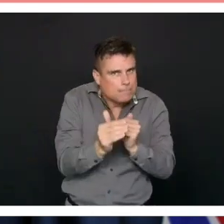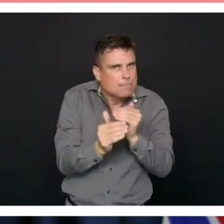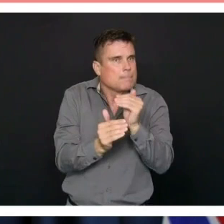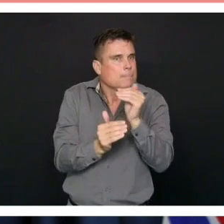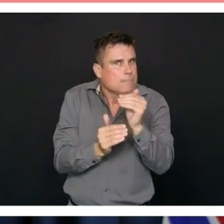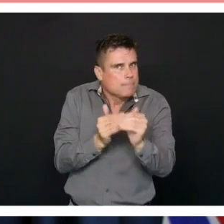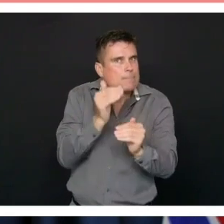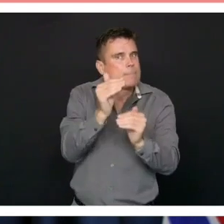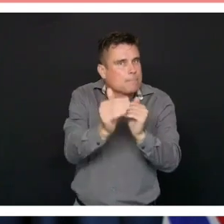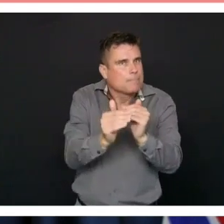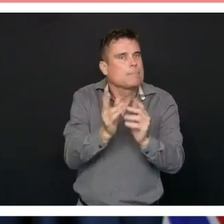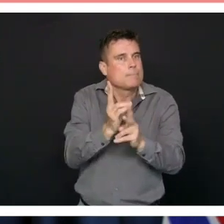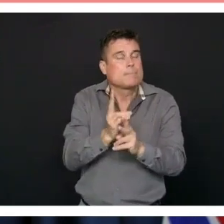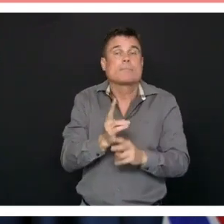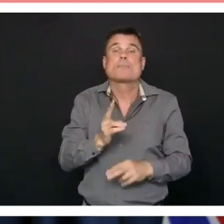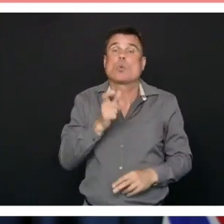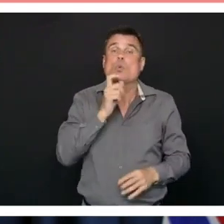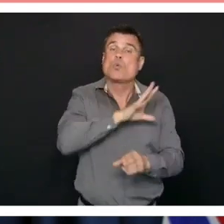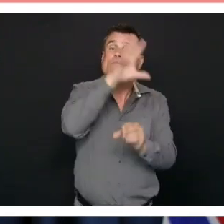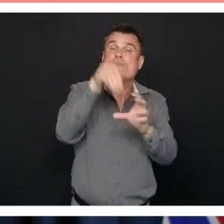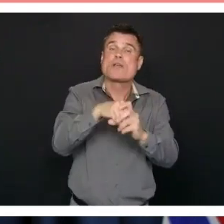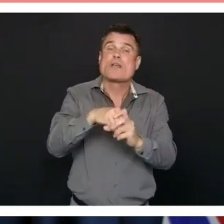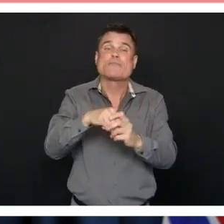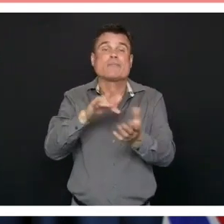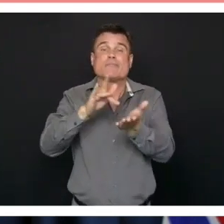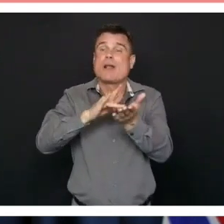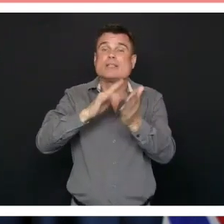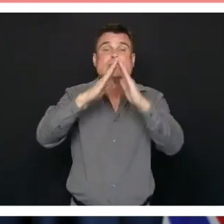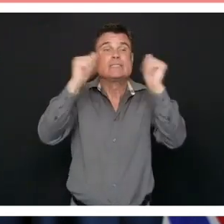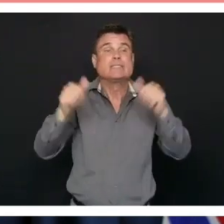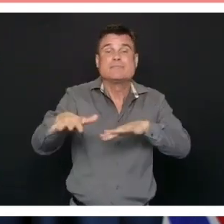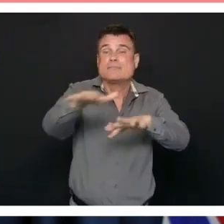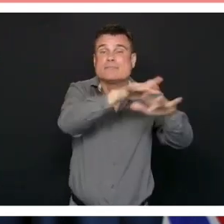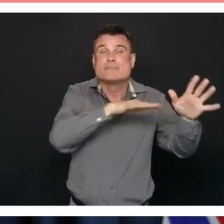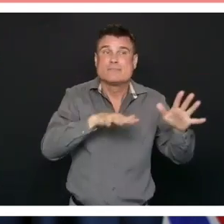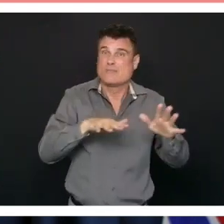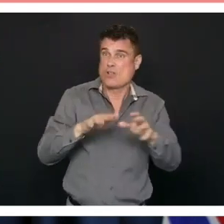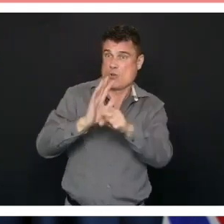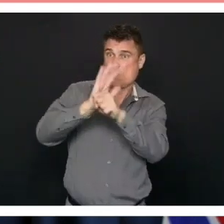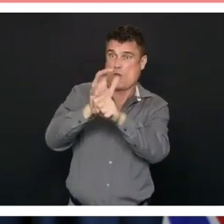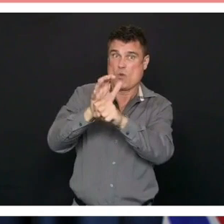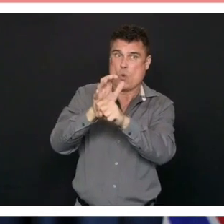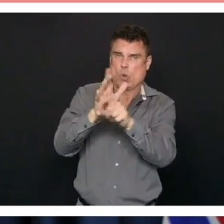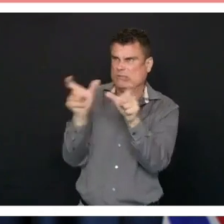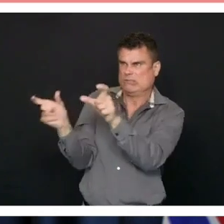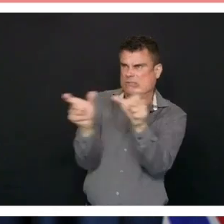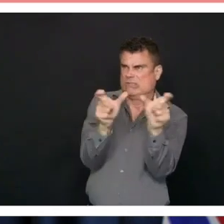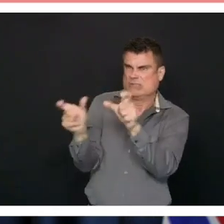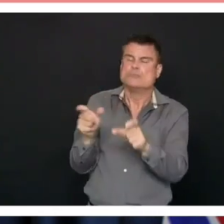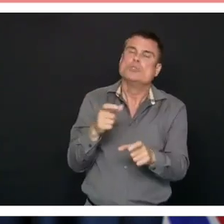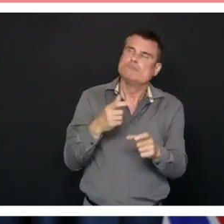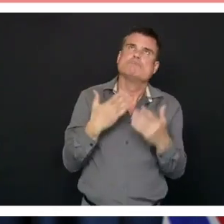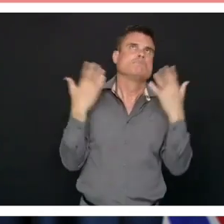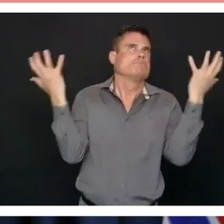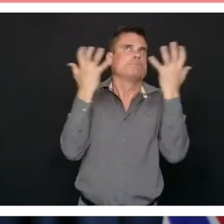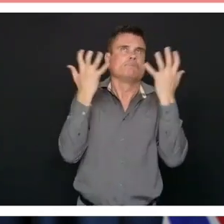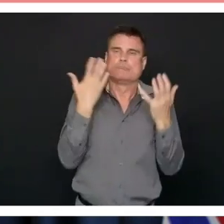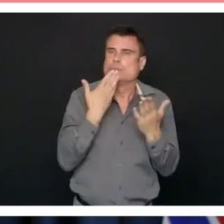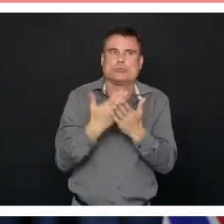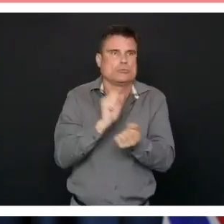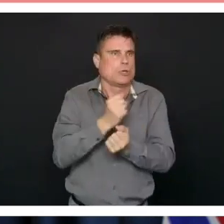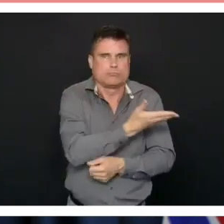people who have been on the front lines of COVID-19 but I also know their extraordinary motivation and I think together we can